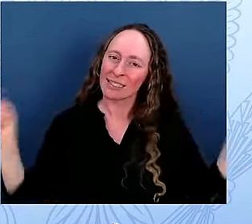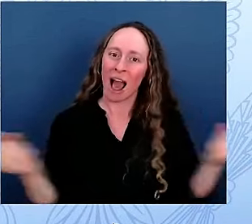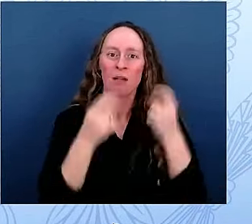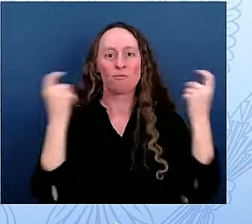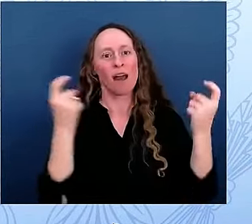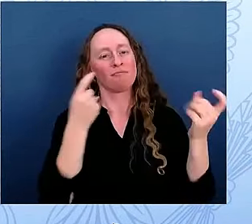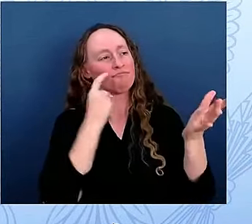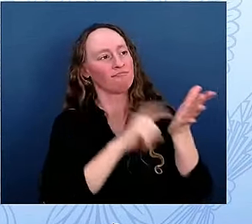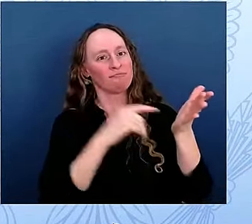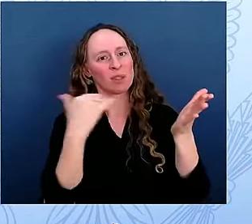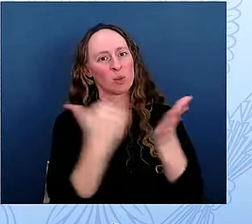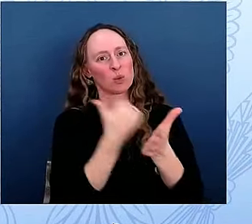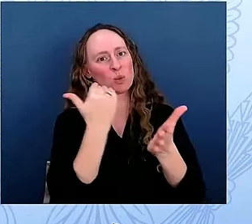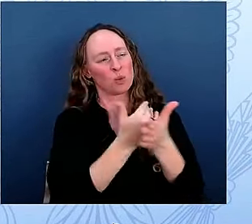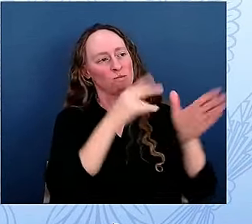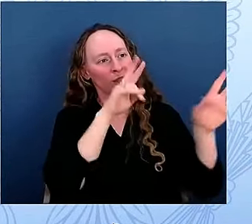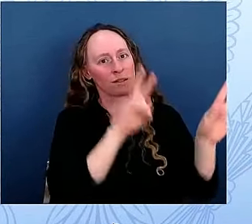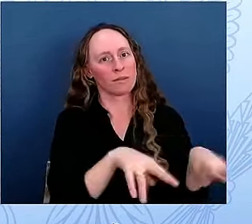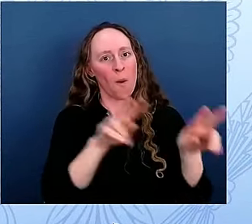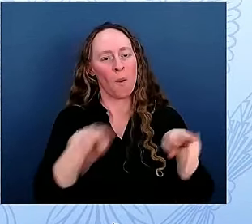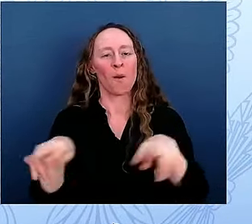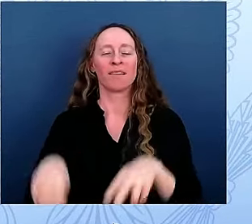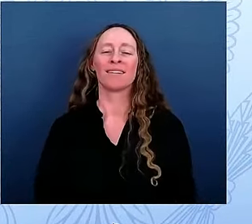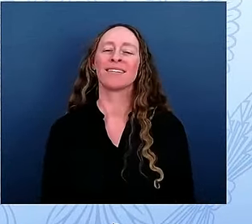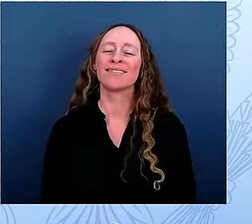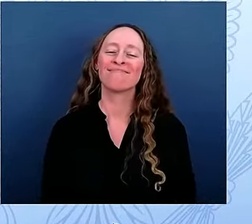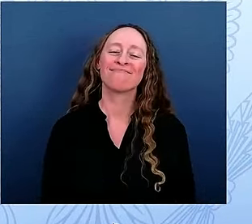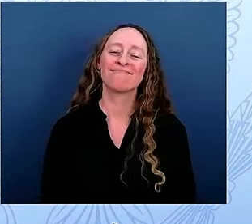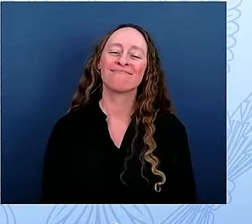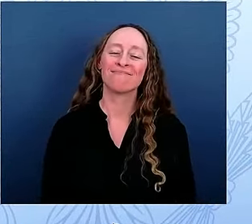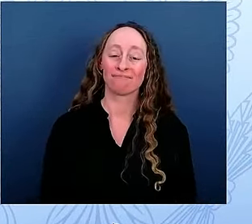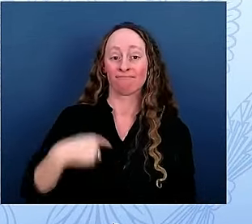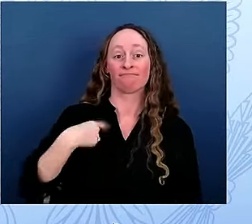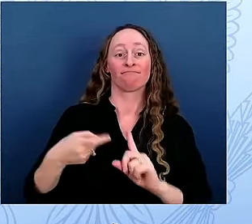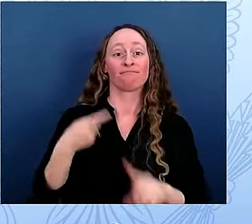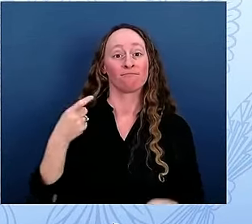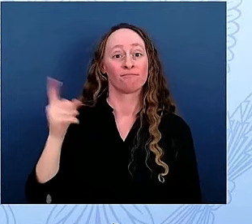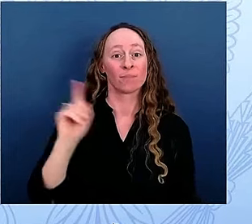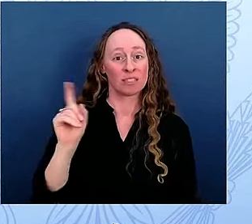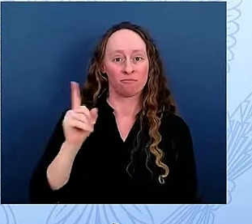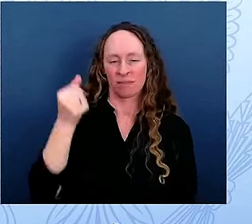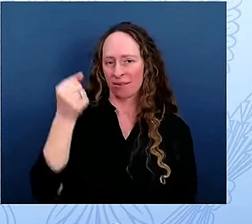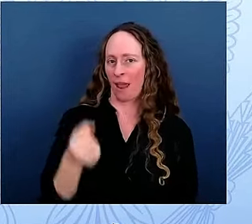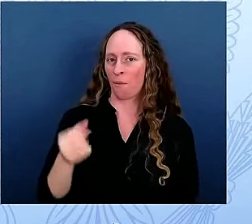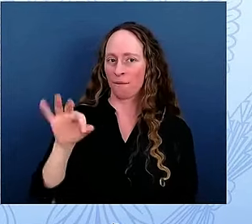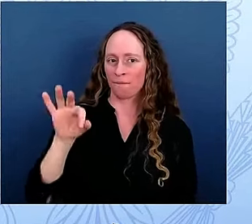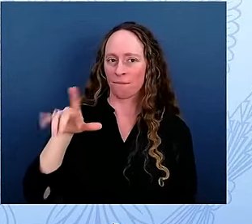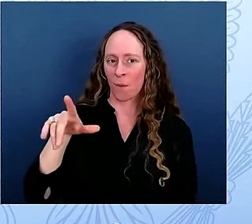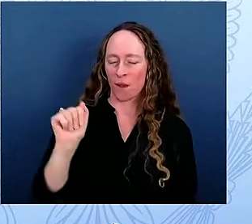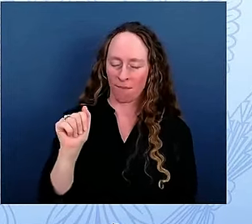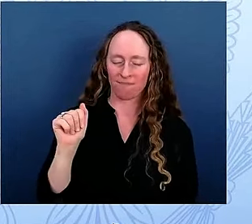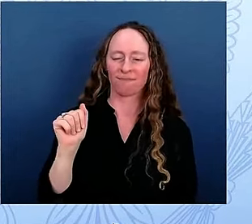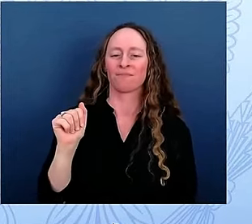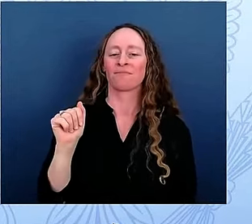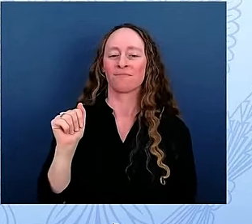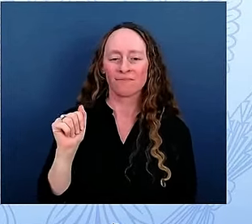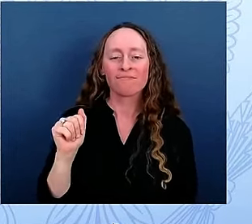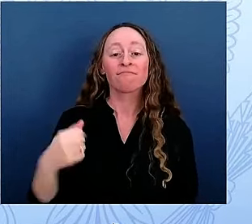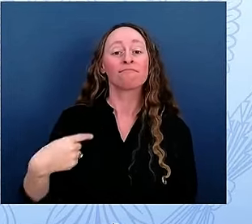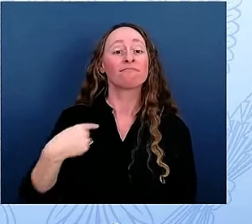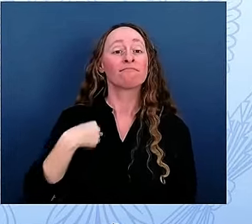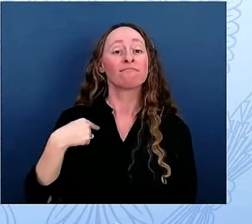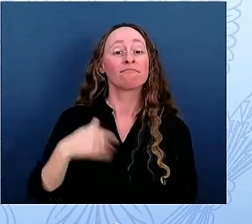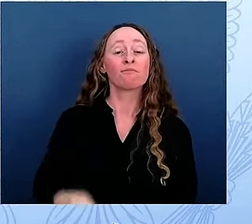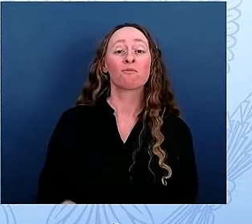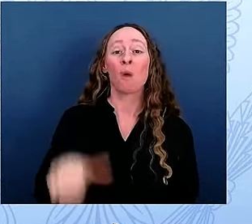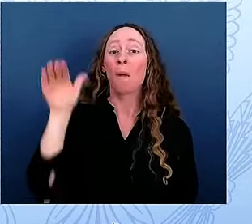I'm a native of Hallandale, Florida, and growing up in South Florida, you find yourself in your mind as far south as you can get